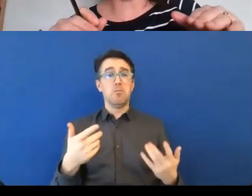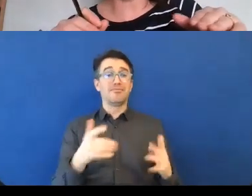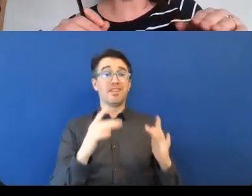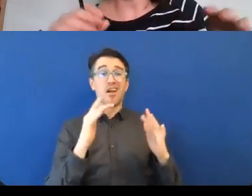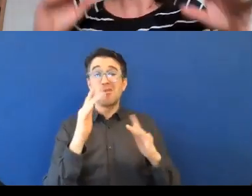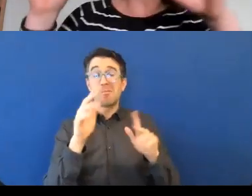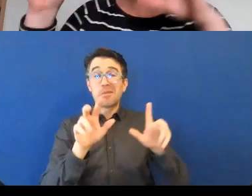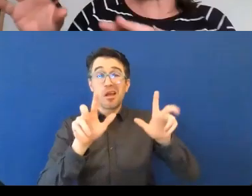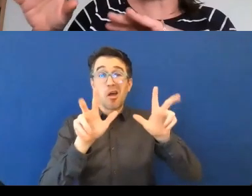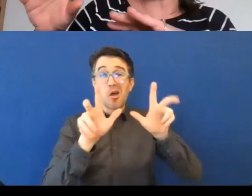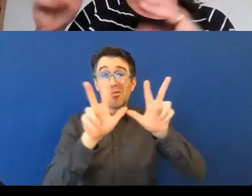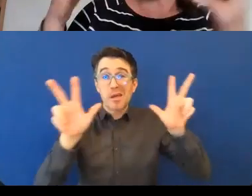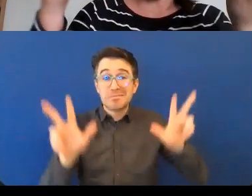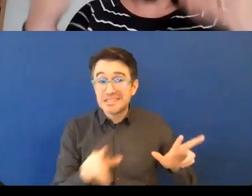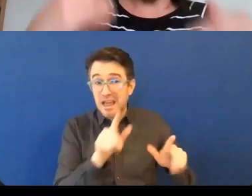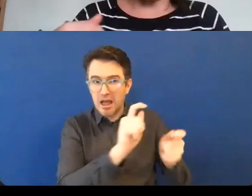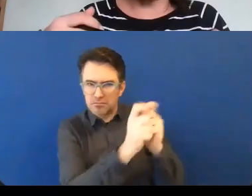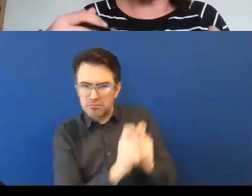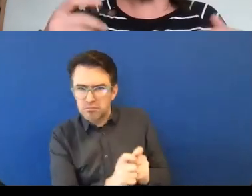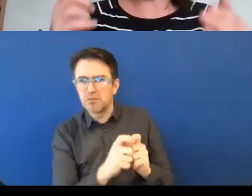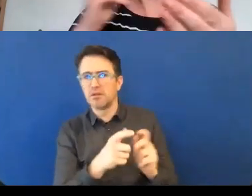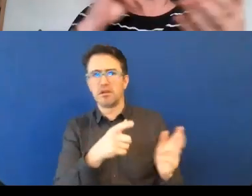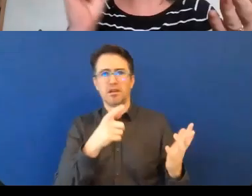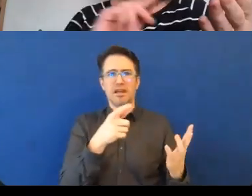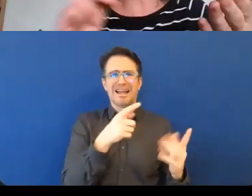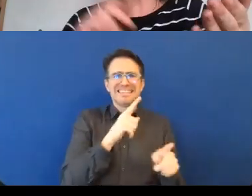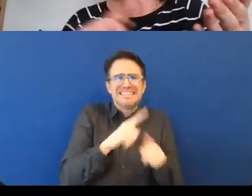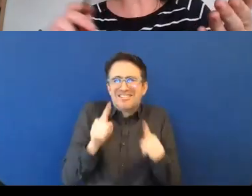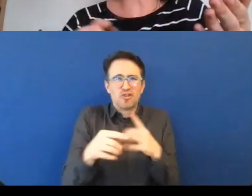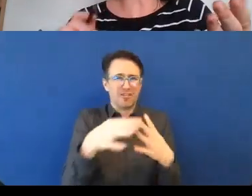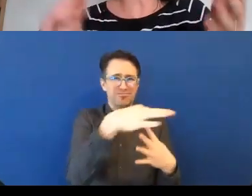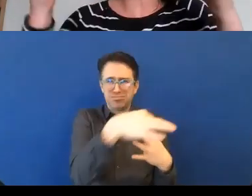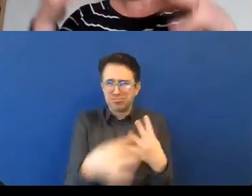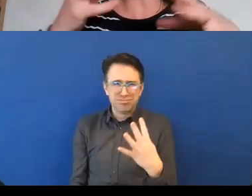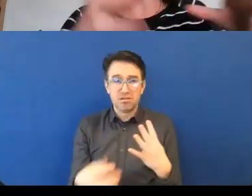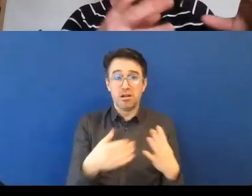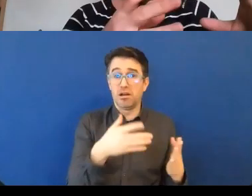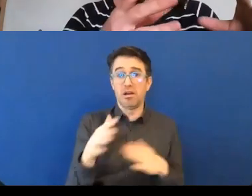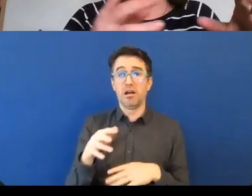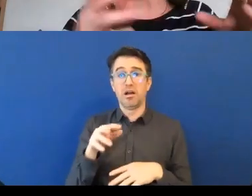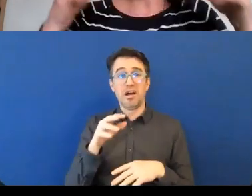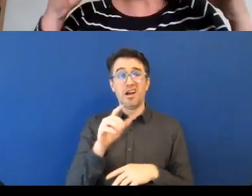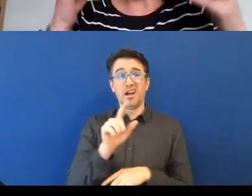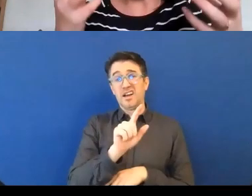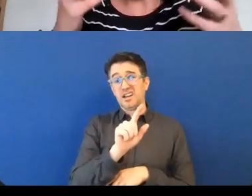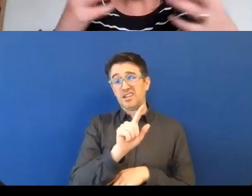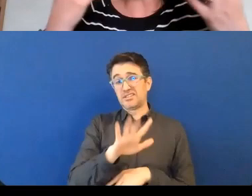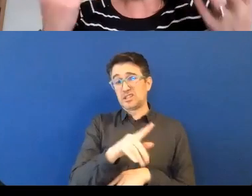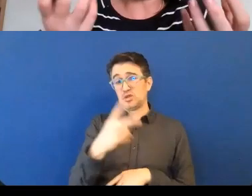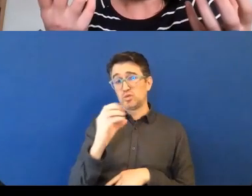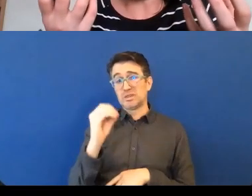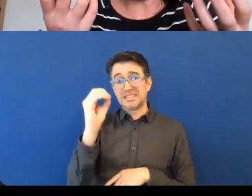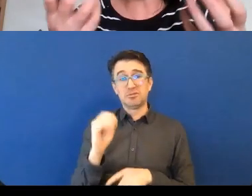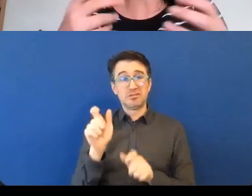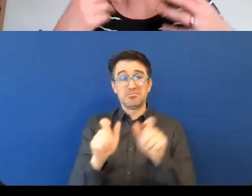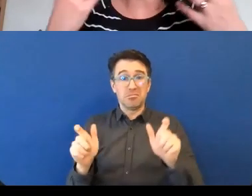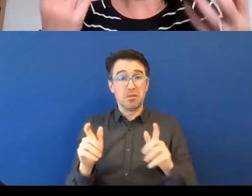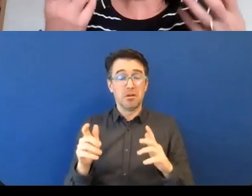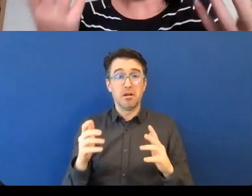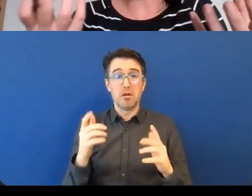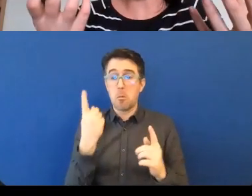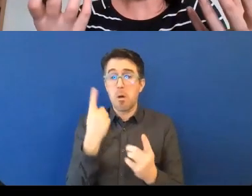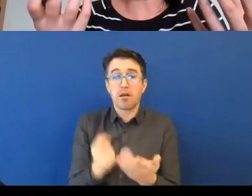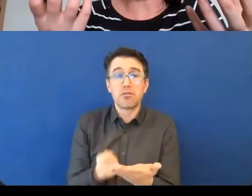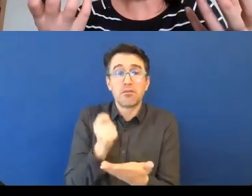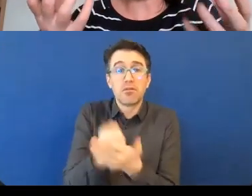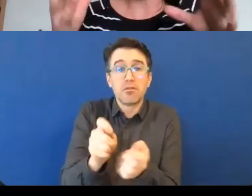questionnaire with you and sit, you know, get the output with you going, oh, these, here's a bunch of things, let's get those in place. And that starts a conversation. It's